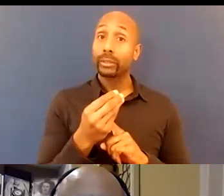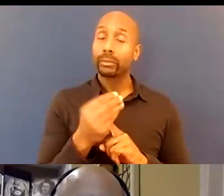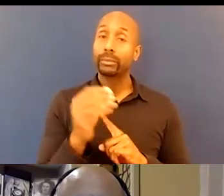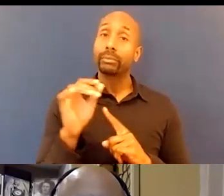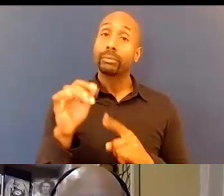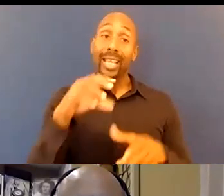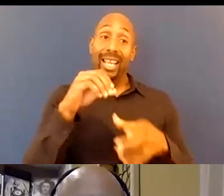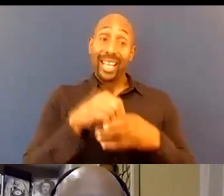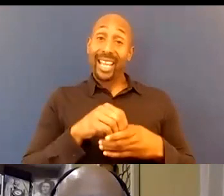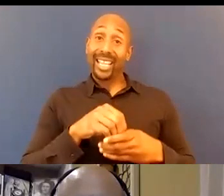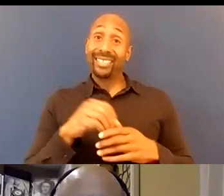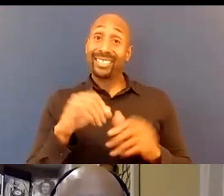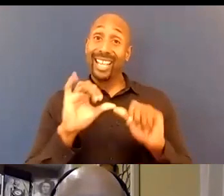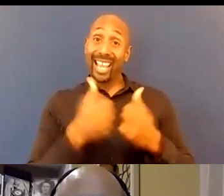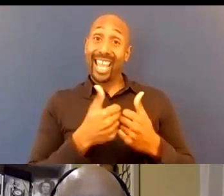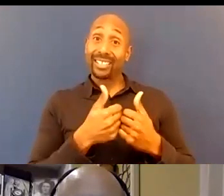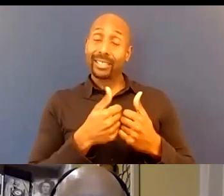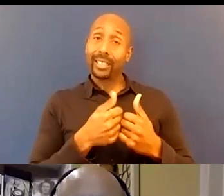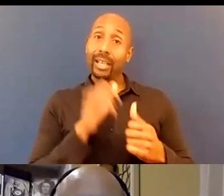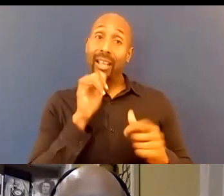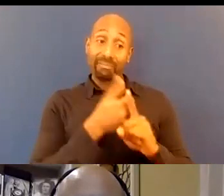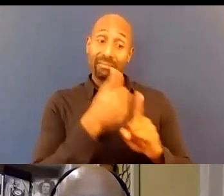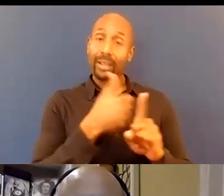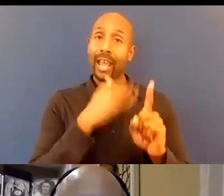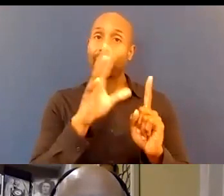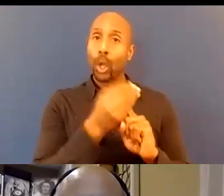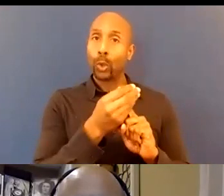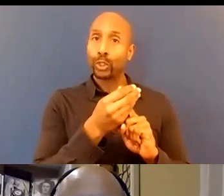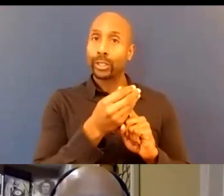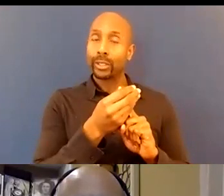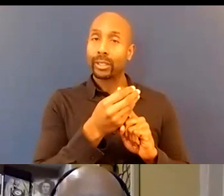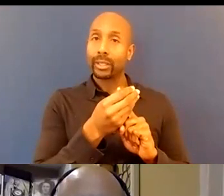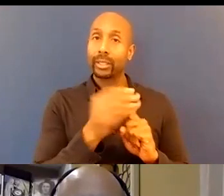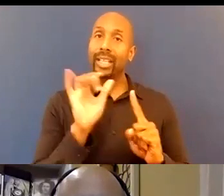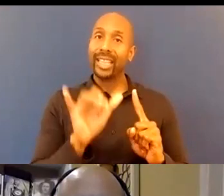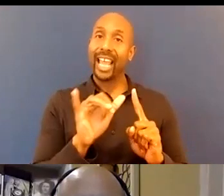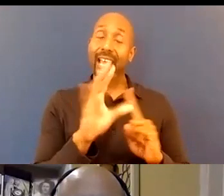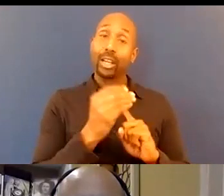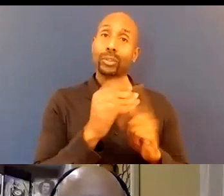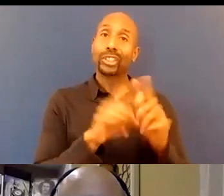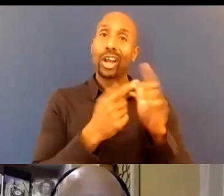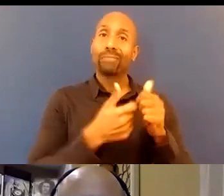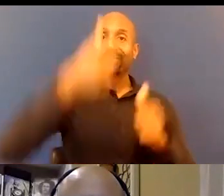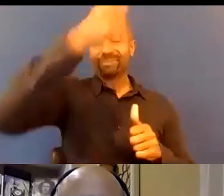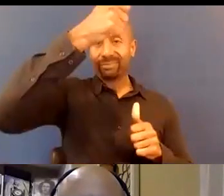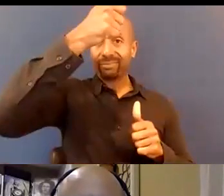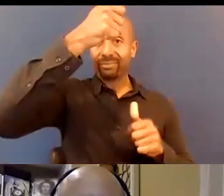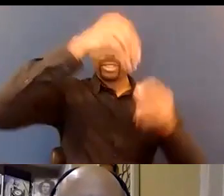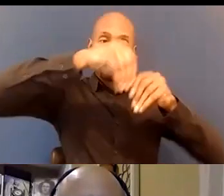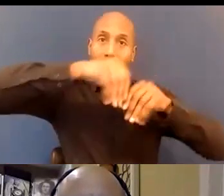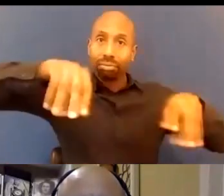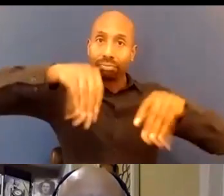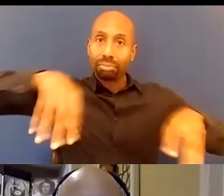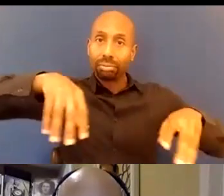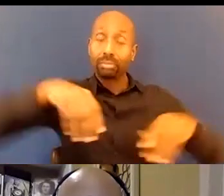and it really starts at the very top and that culture is what uh what allows us to to kind of build on you know we can talk about bias training